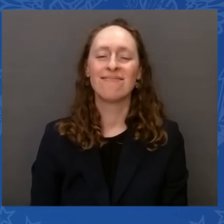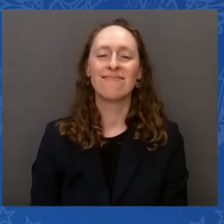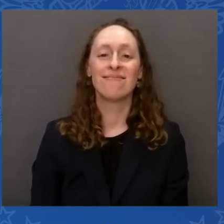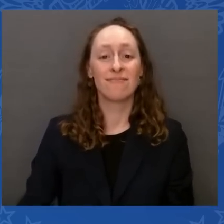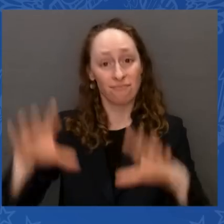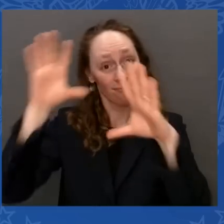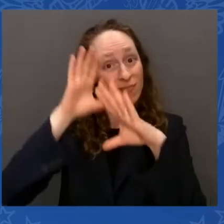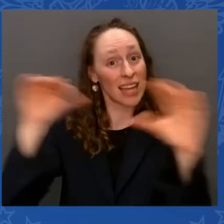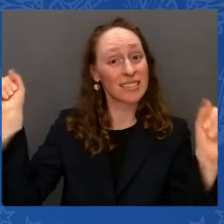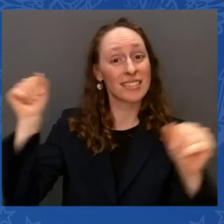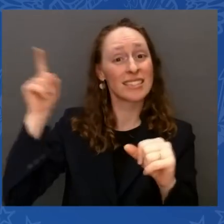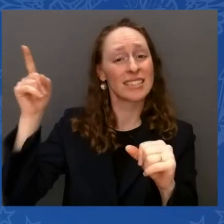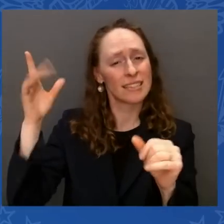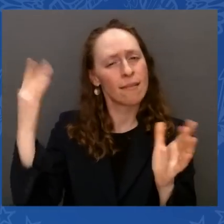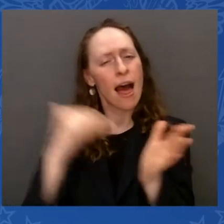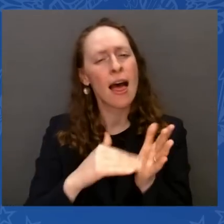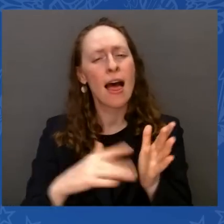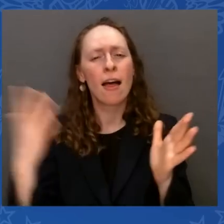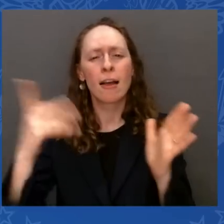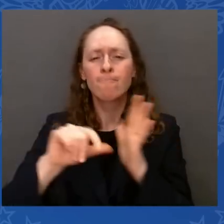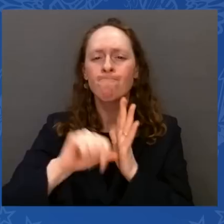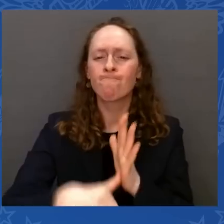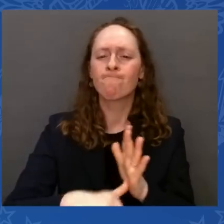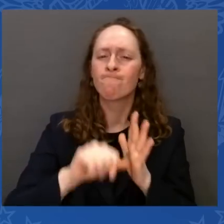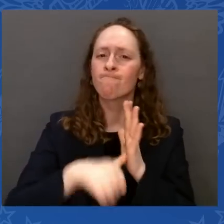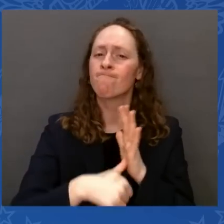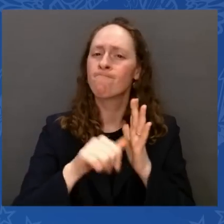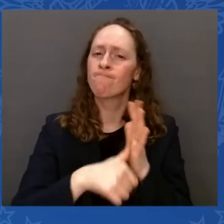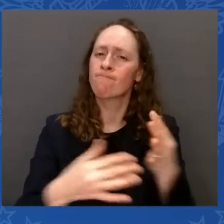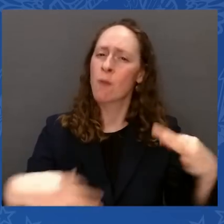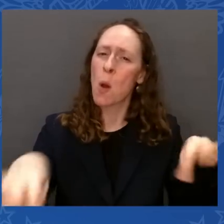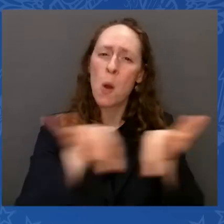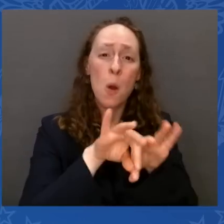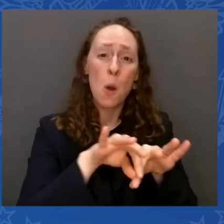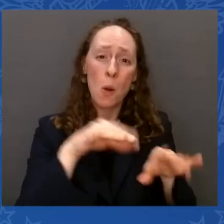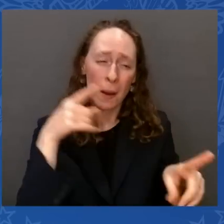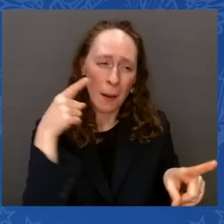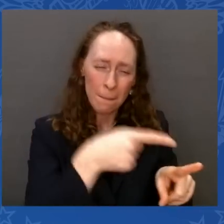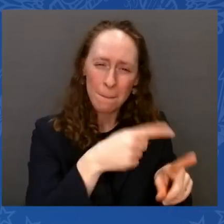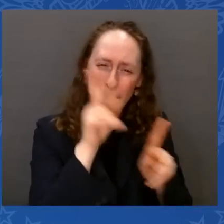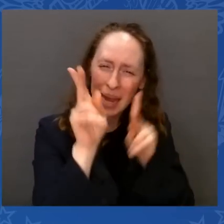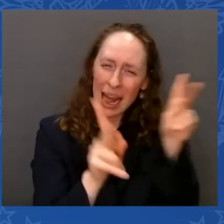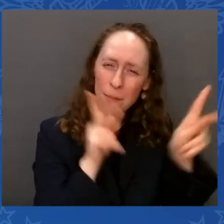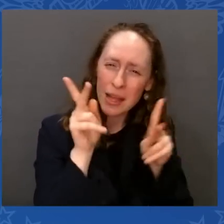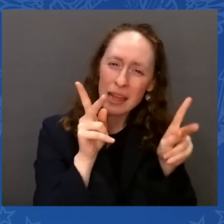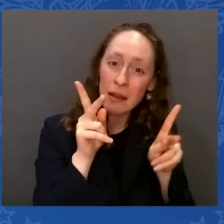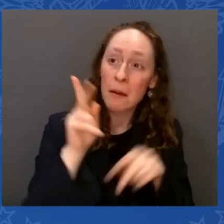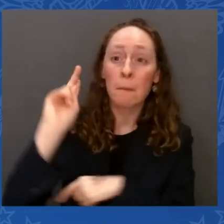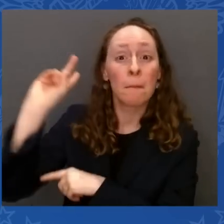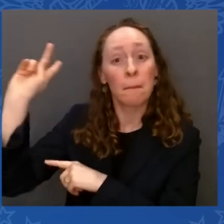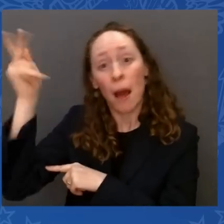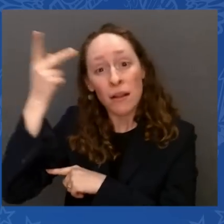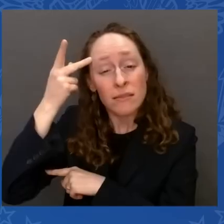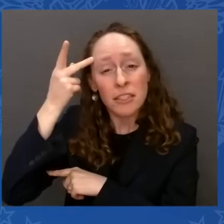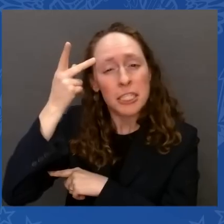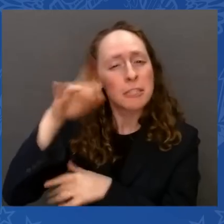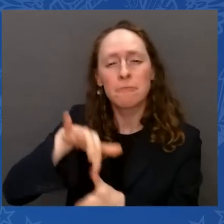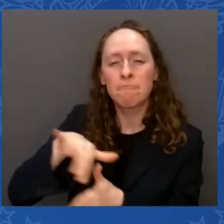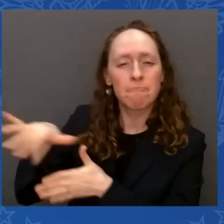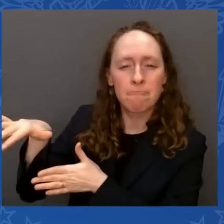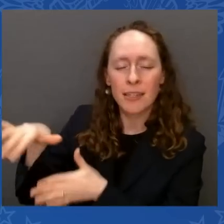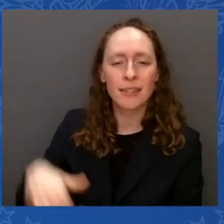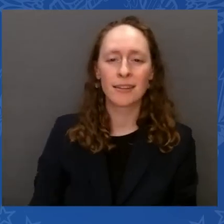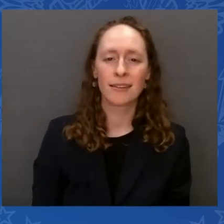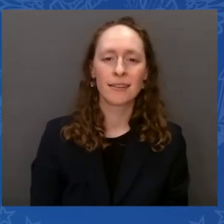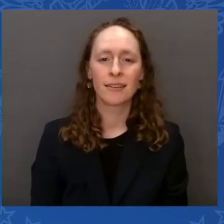That was a way of life. For us, as we govern together, under the leadership of President Biden and Speaker Pelosi,